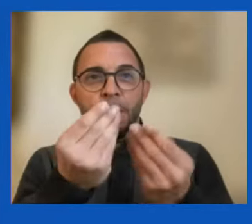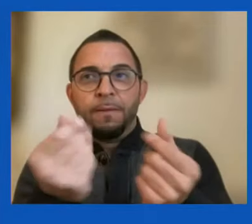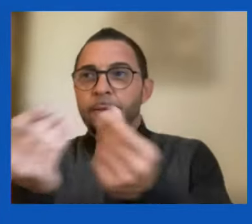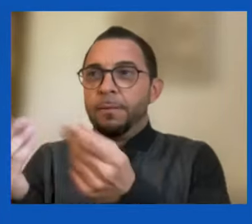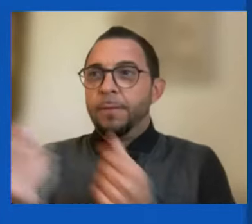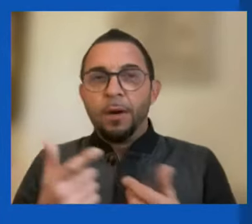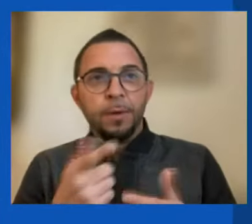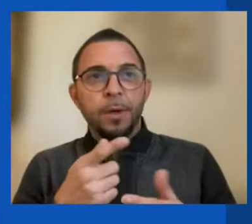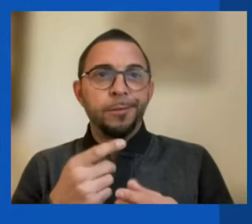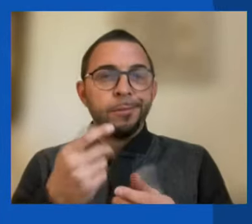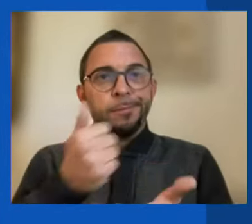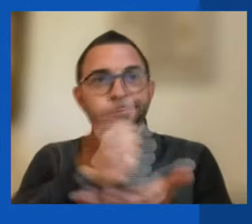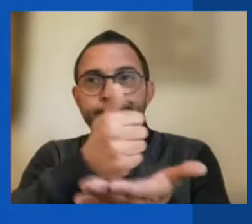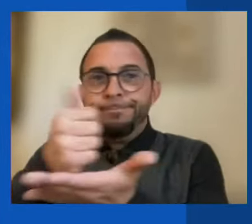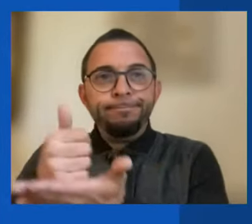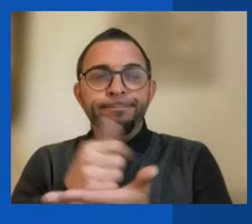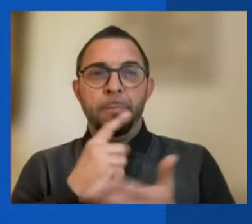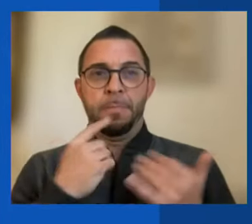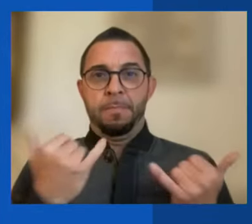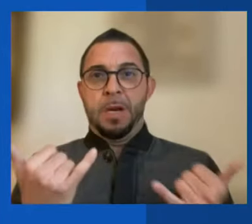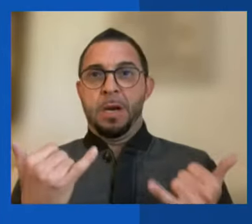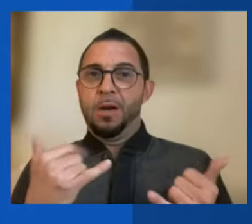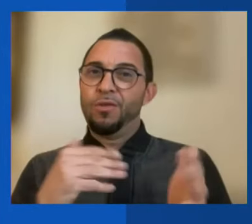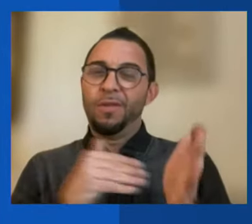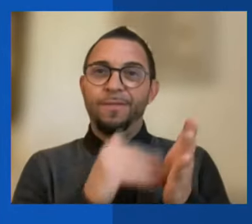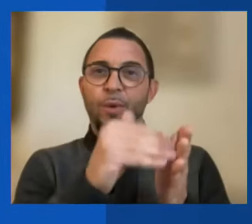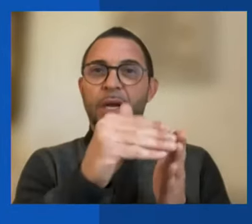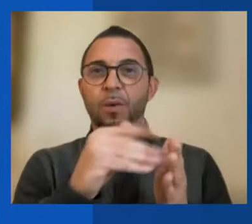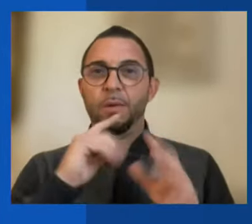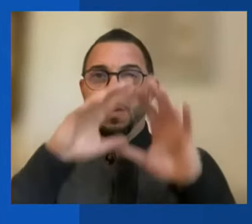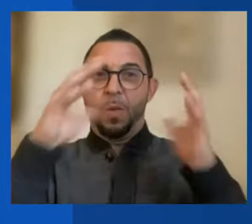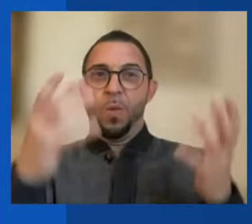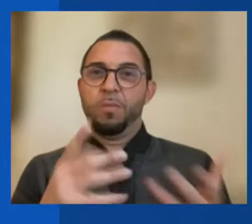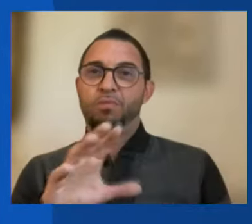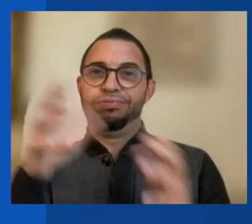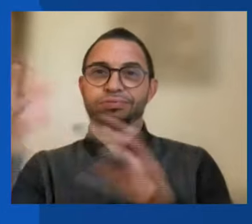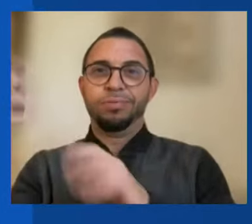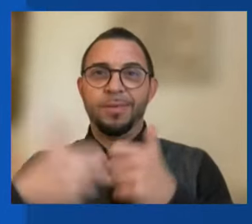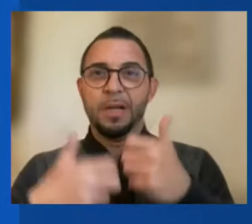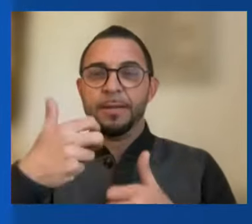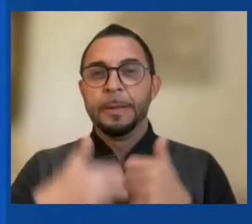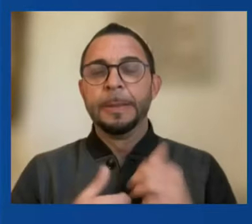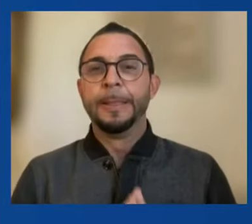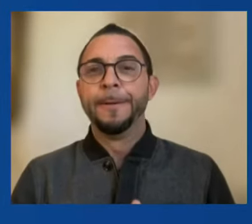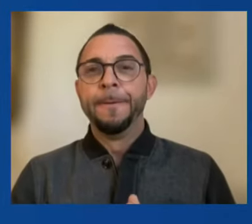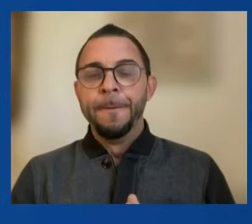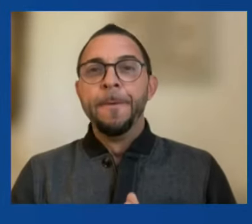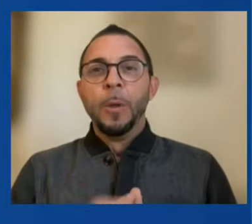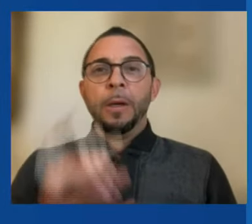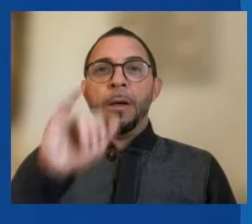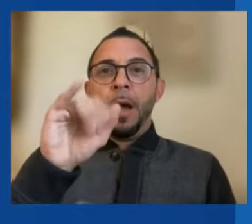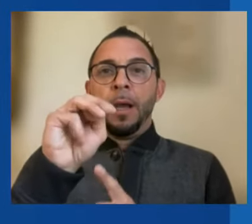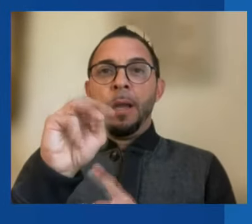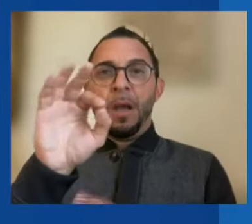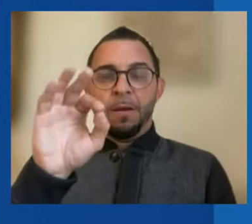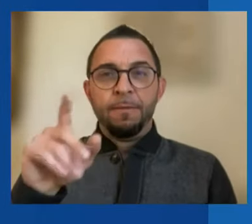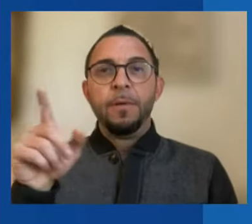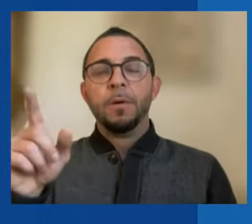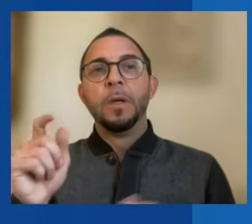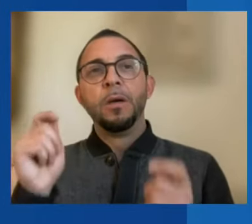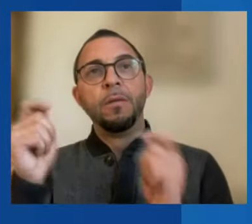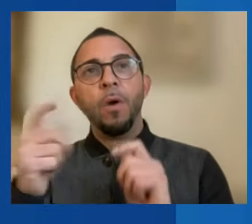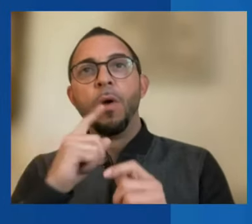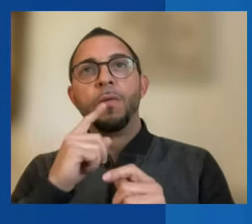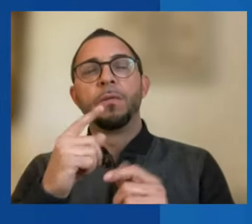potentially more frequent global crises. The IMF evolved to assist countries needing